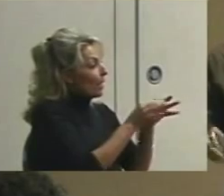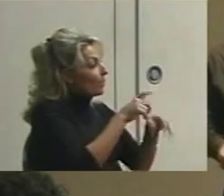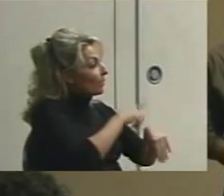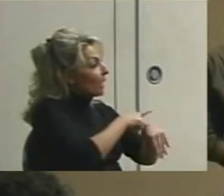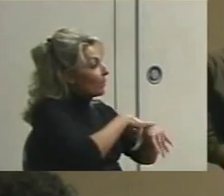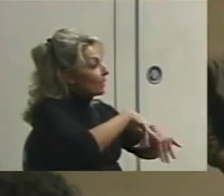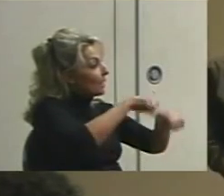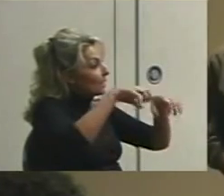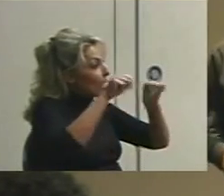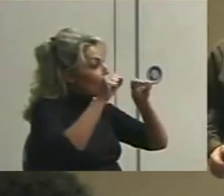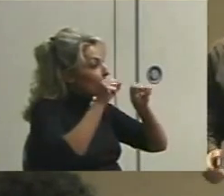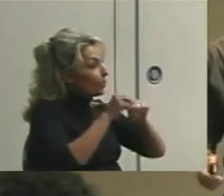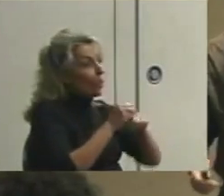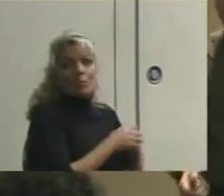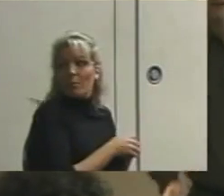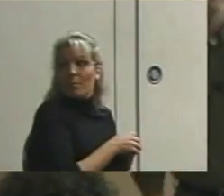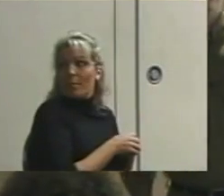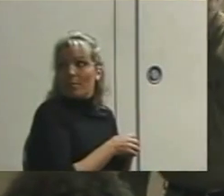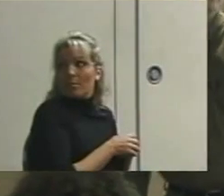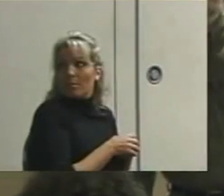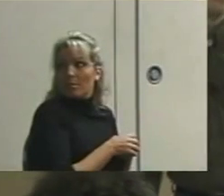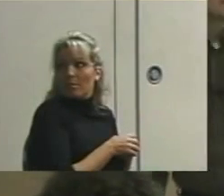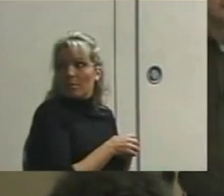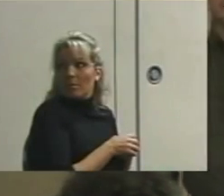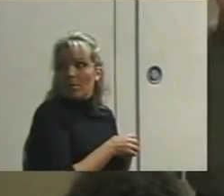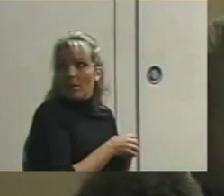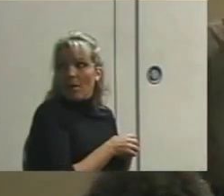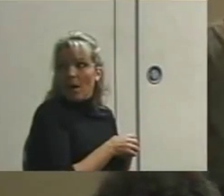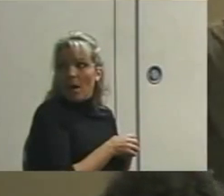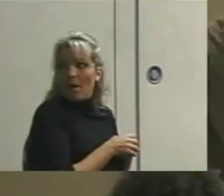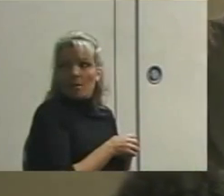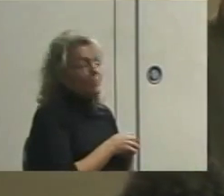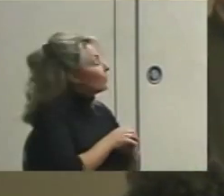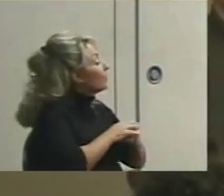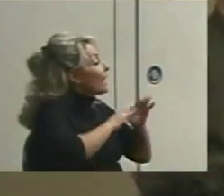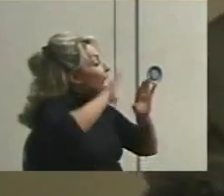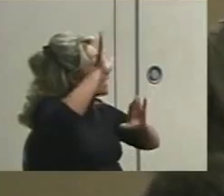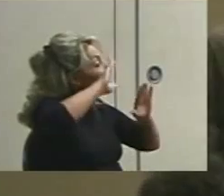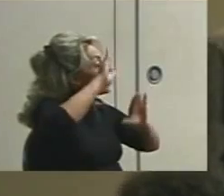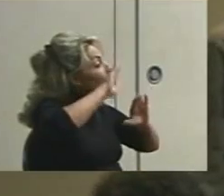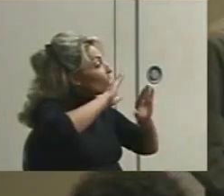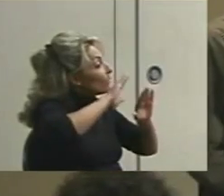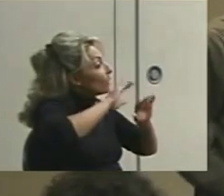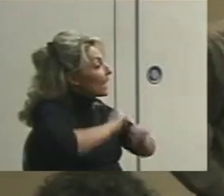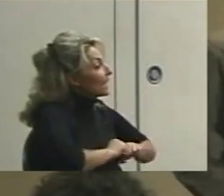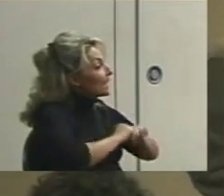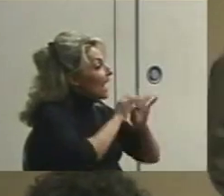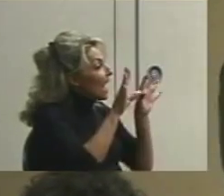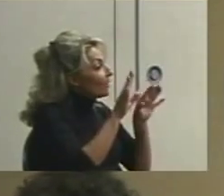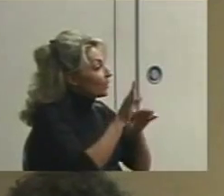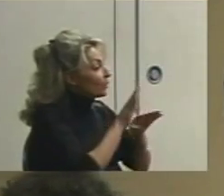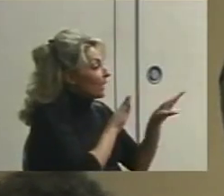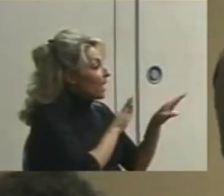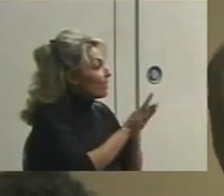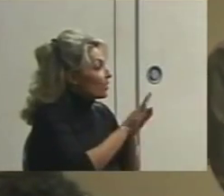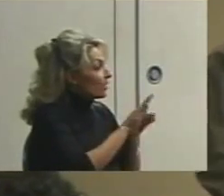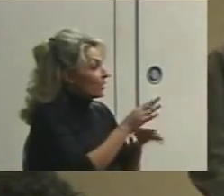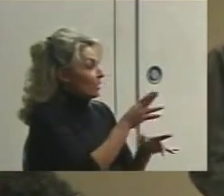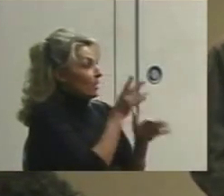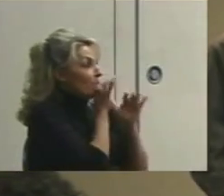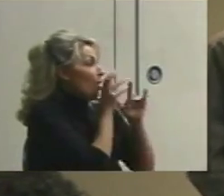So hand raises is a great one, because it's a discrete behavior. Talk outs, usually pretty good.